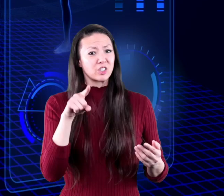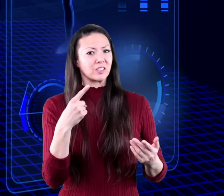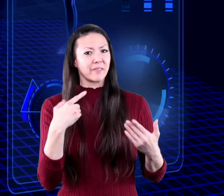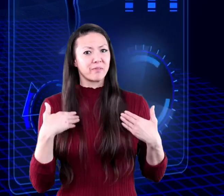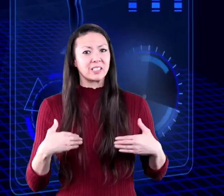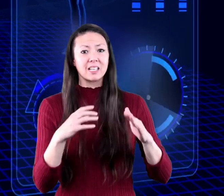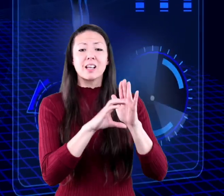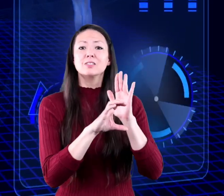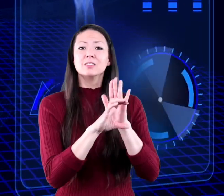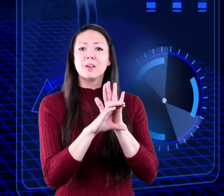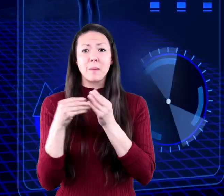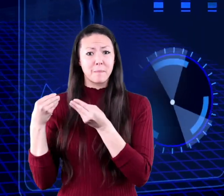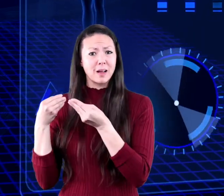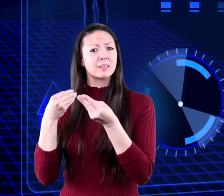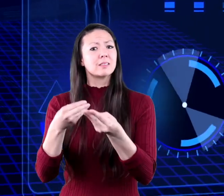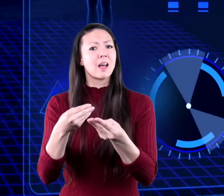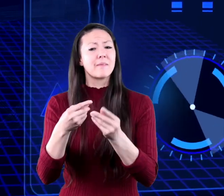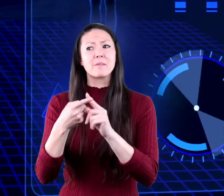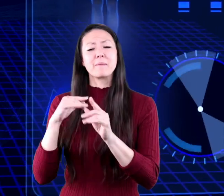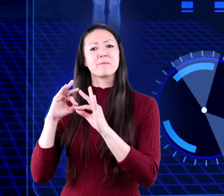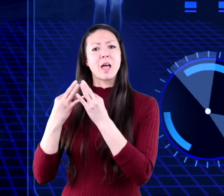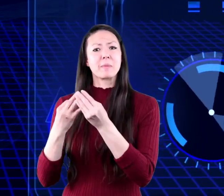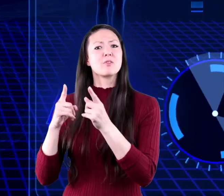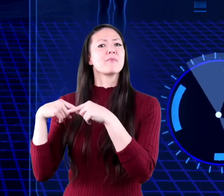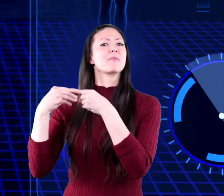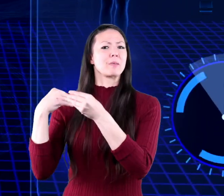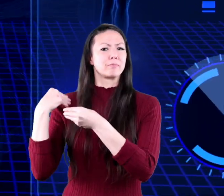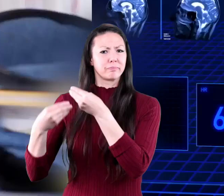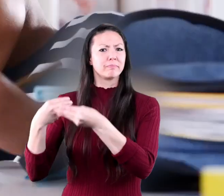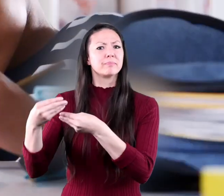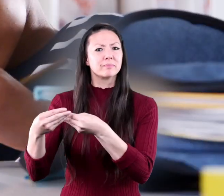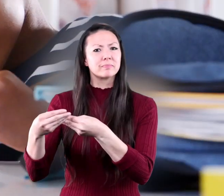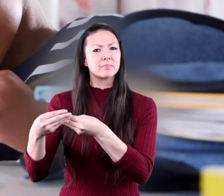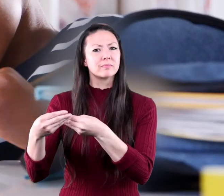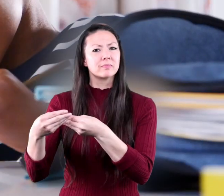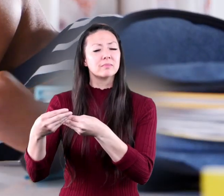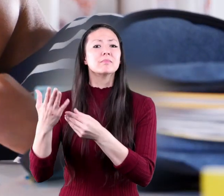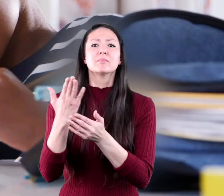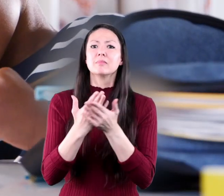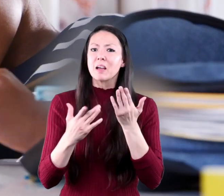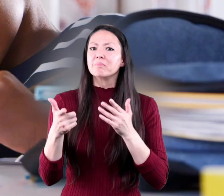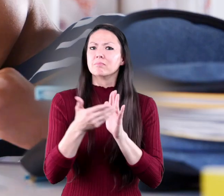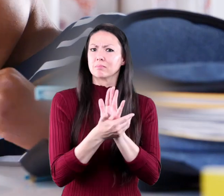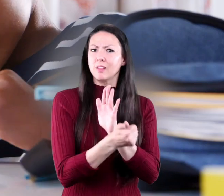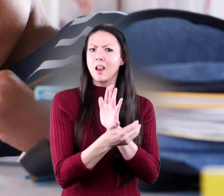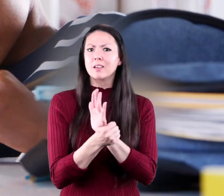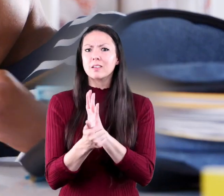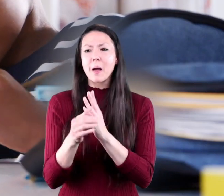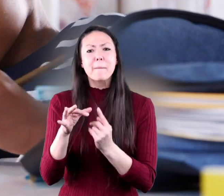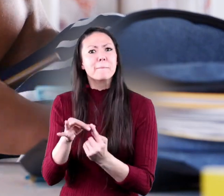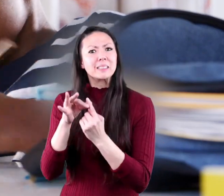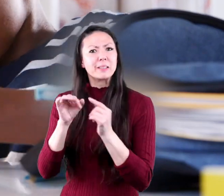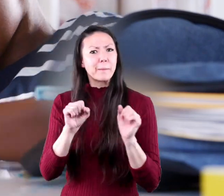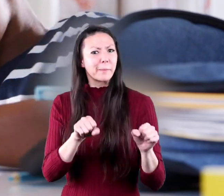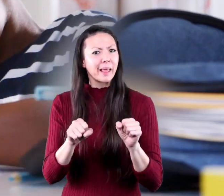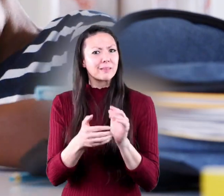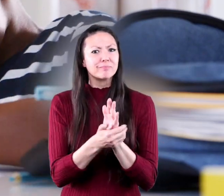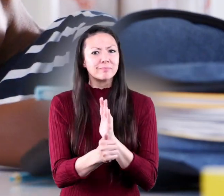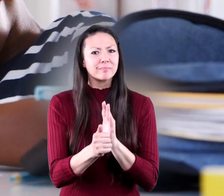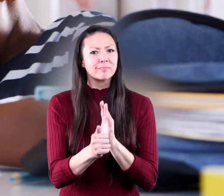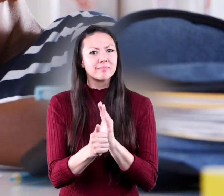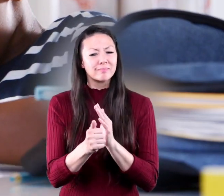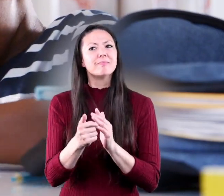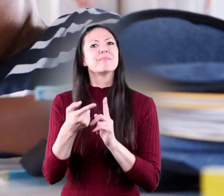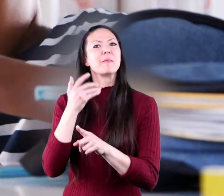characteristics that are passed down to us from our families we may also get some talents and special abilities that our